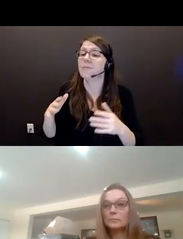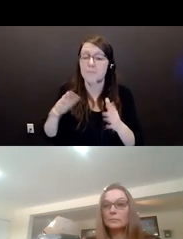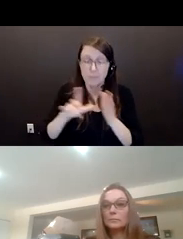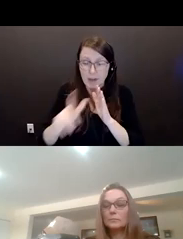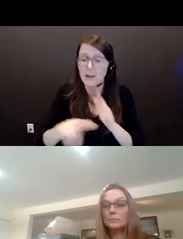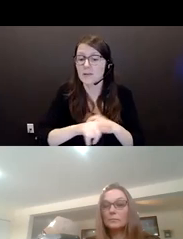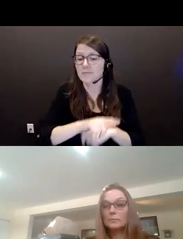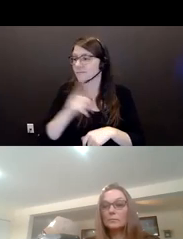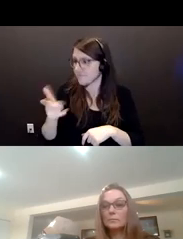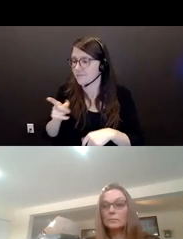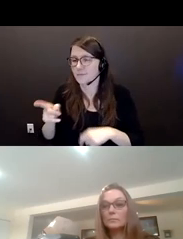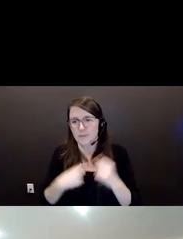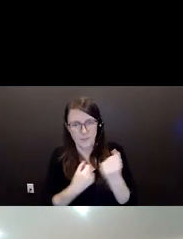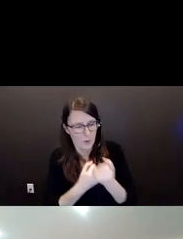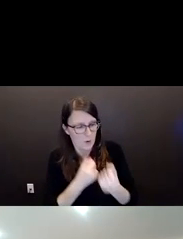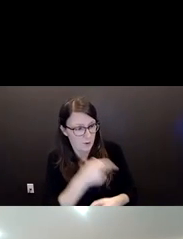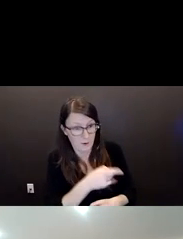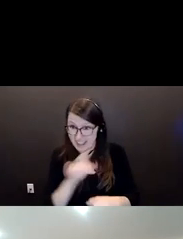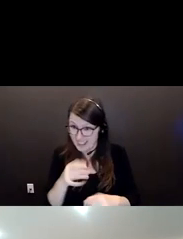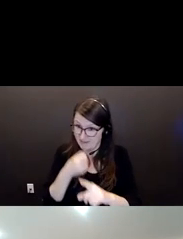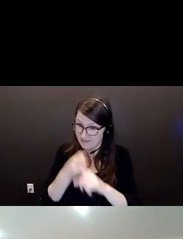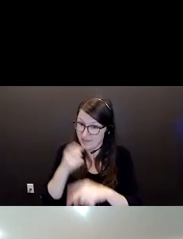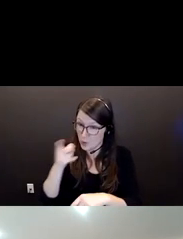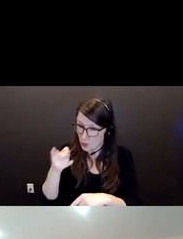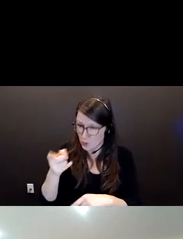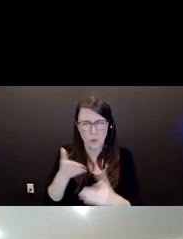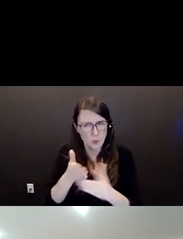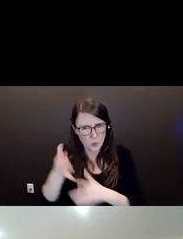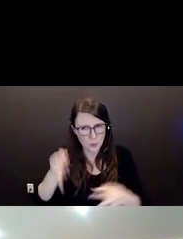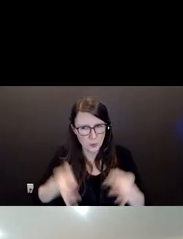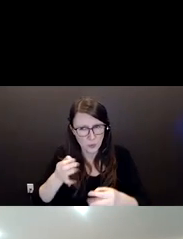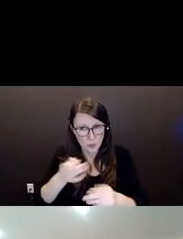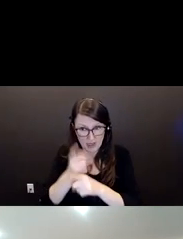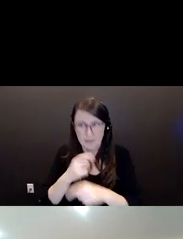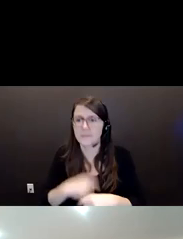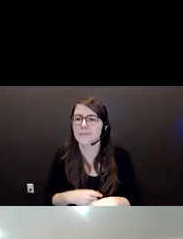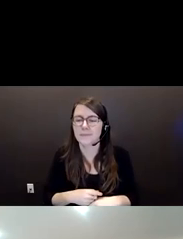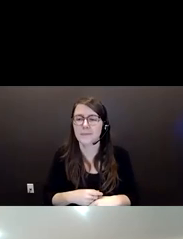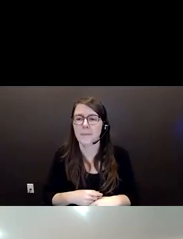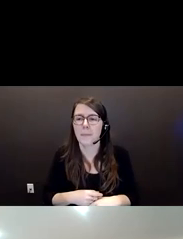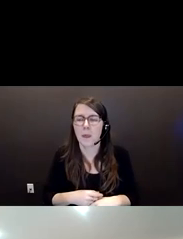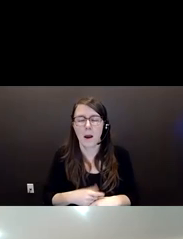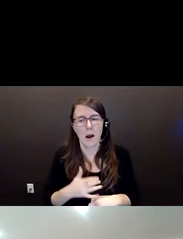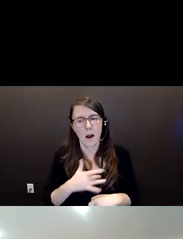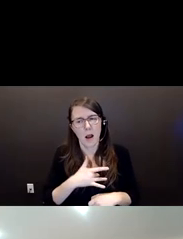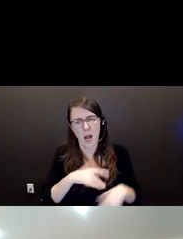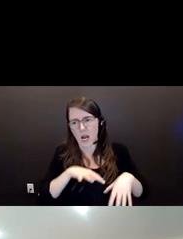I can only imagine it had an impact. You went through the trial. It yeah, it was, in a word, heartbreaking